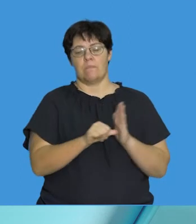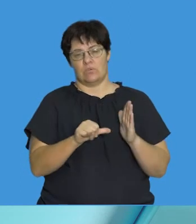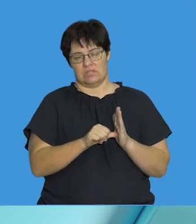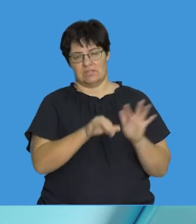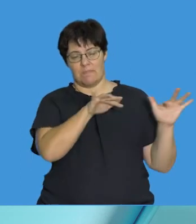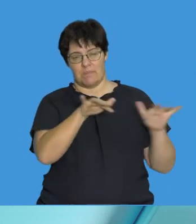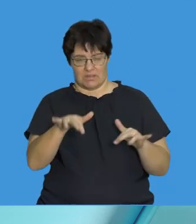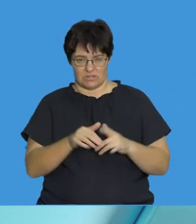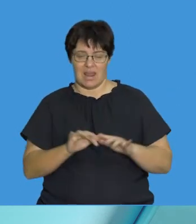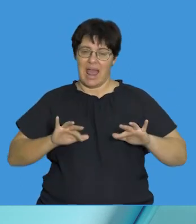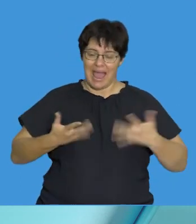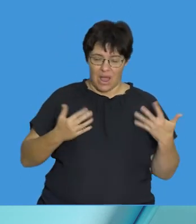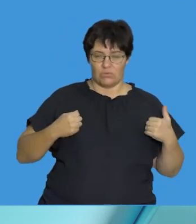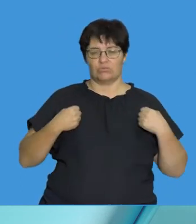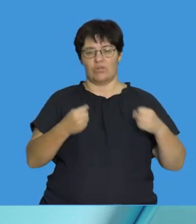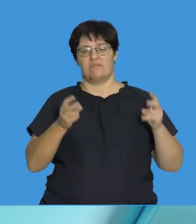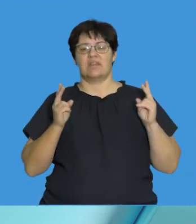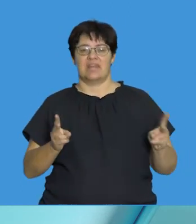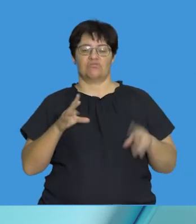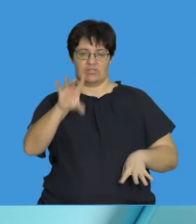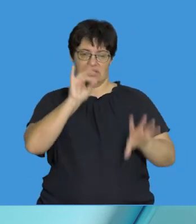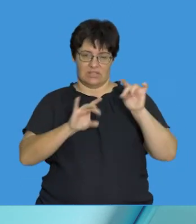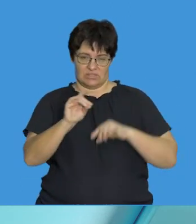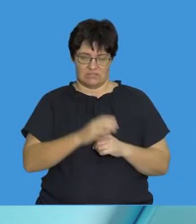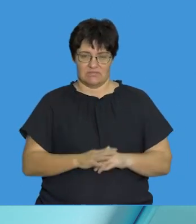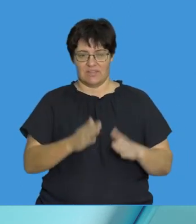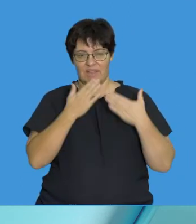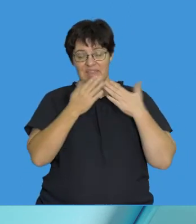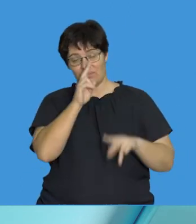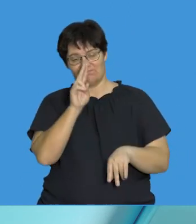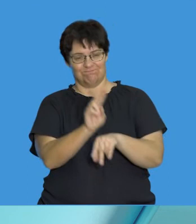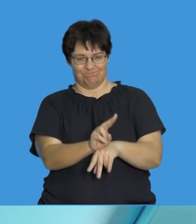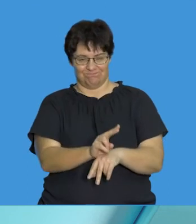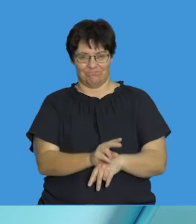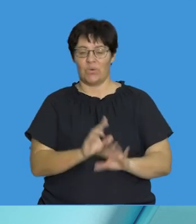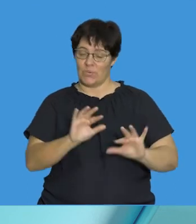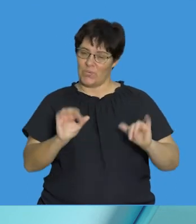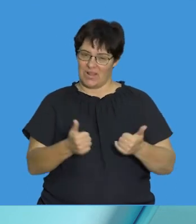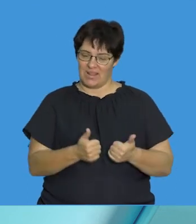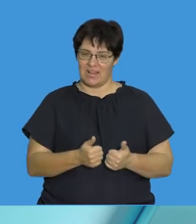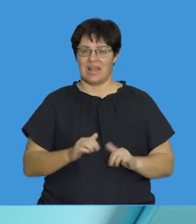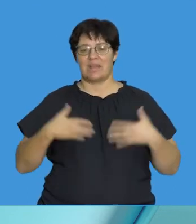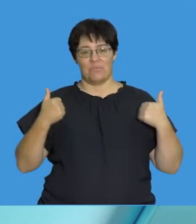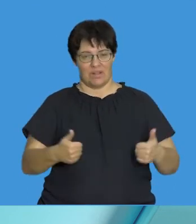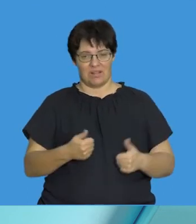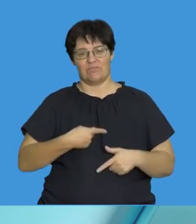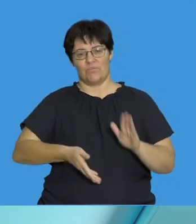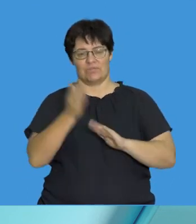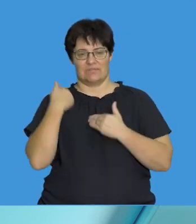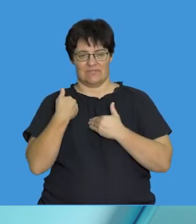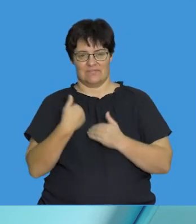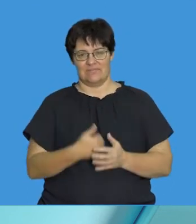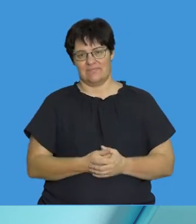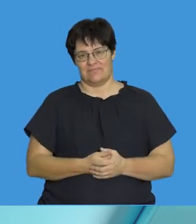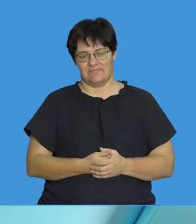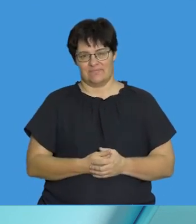mutations are important in a population and how they drive natural selection. Thank you for staying tuned, wish you well, keep well,